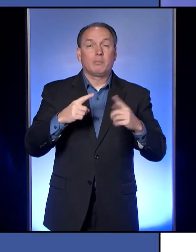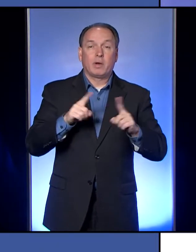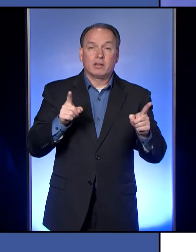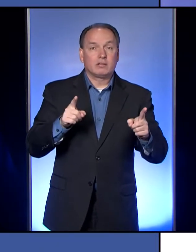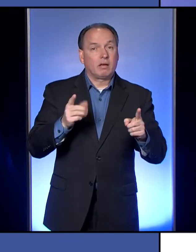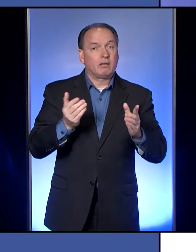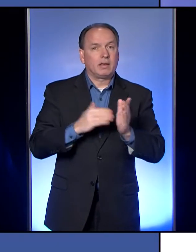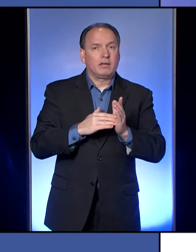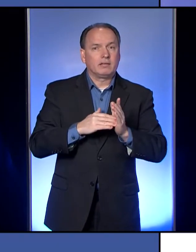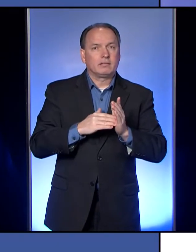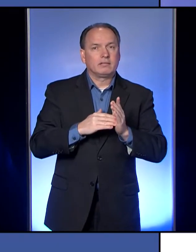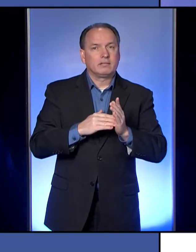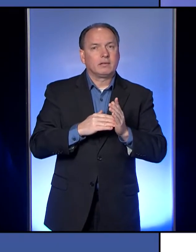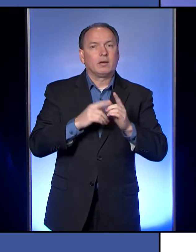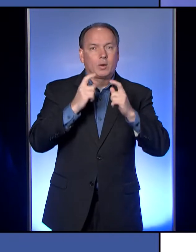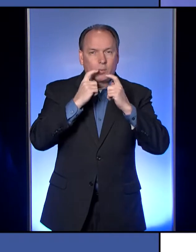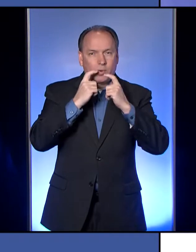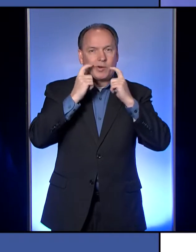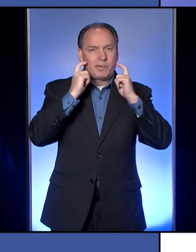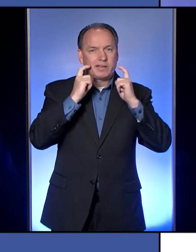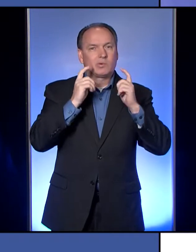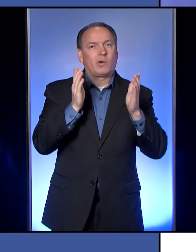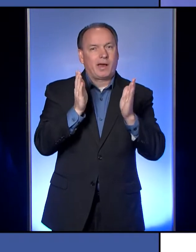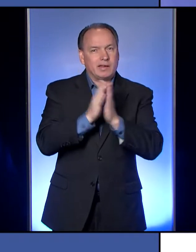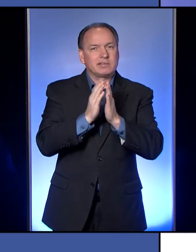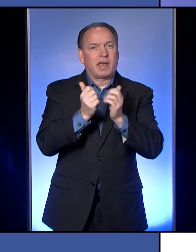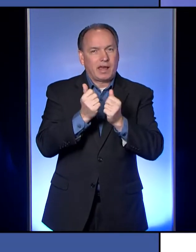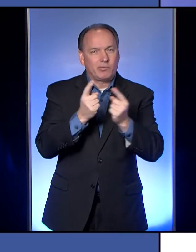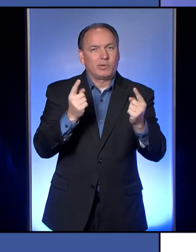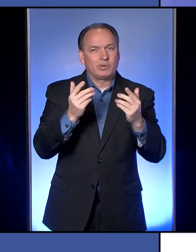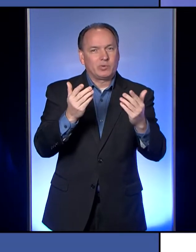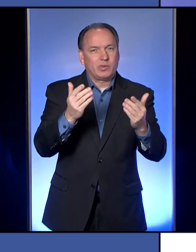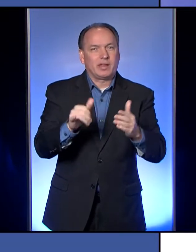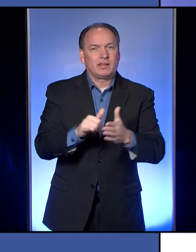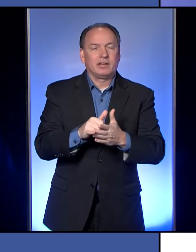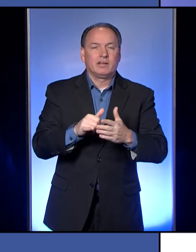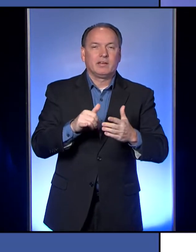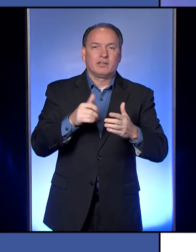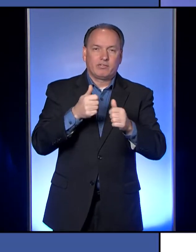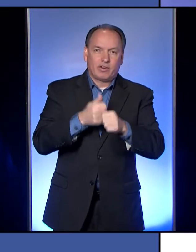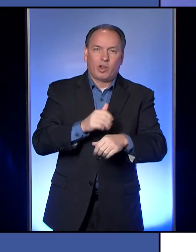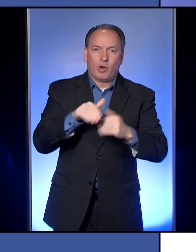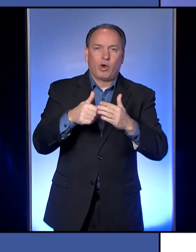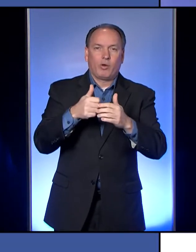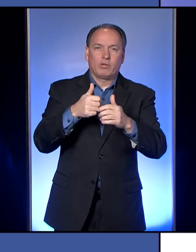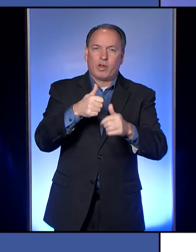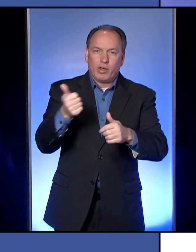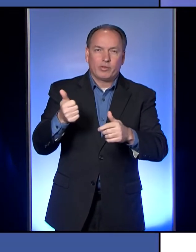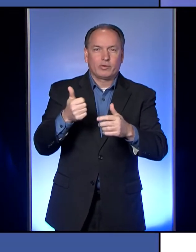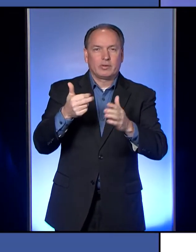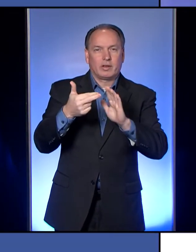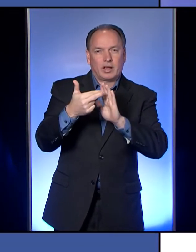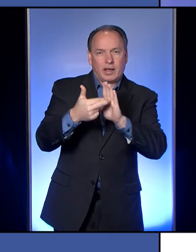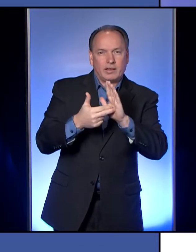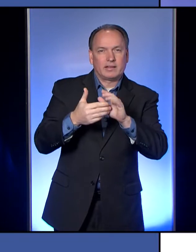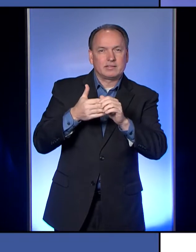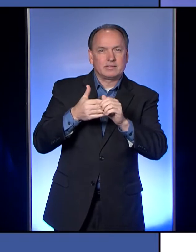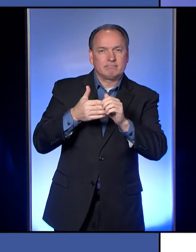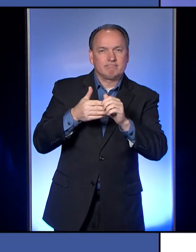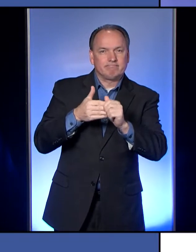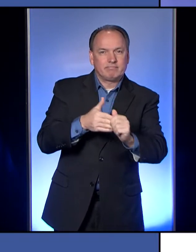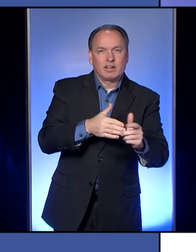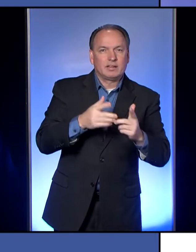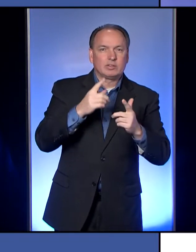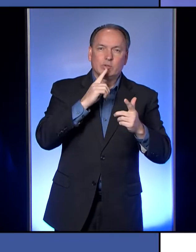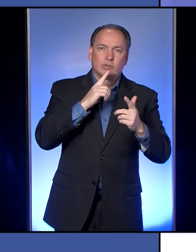again, wear a mask, like we're asking everyone to do wear a mask and follow all those other guidelines, keeping yourself six feet away from